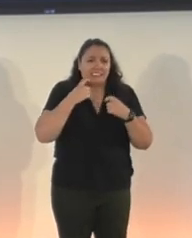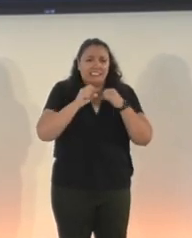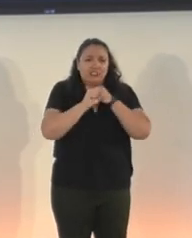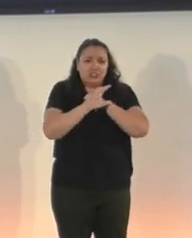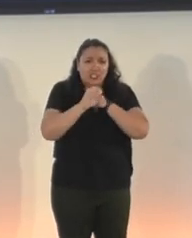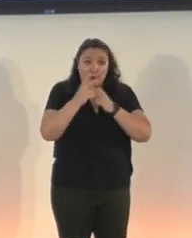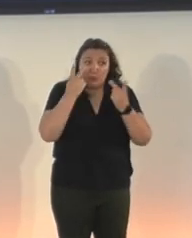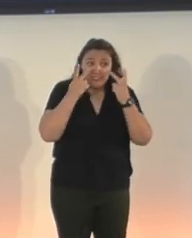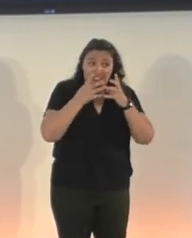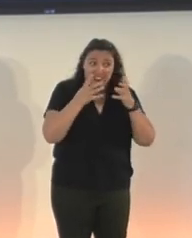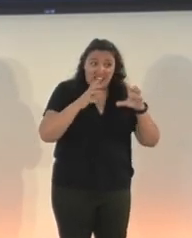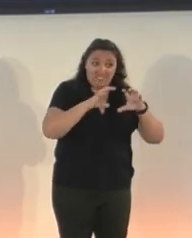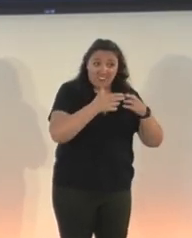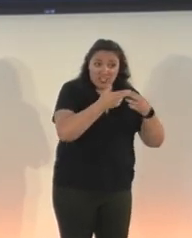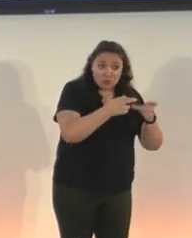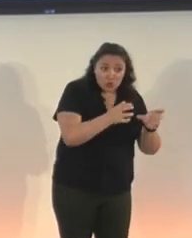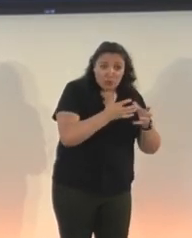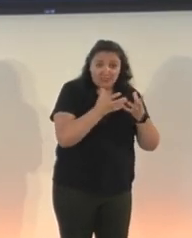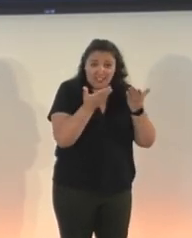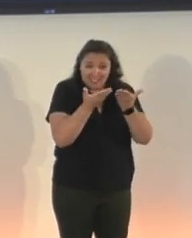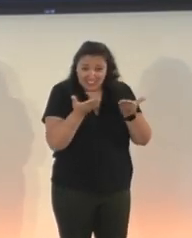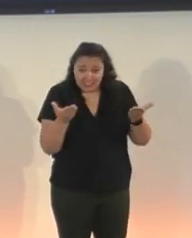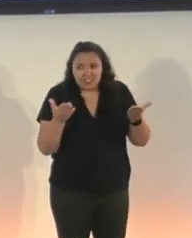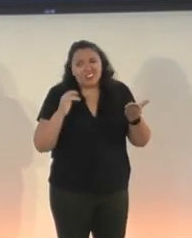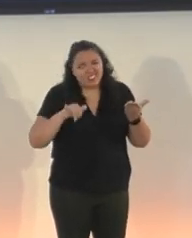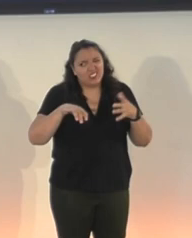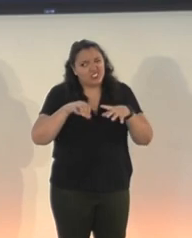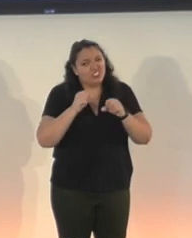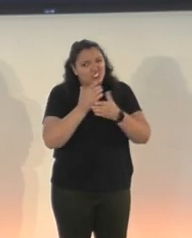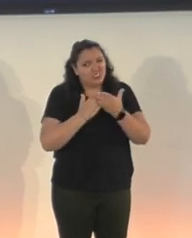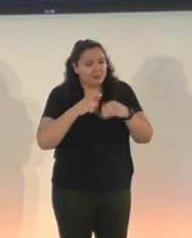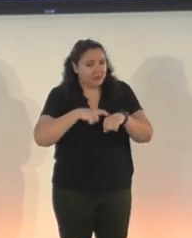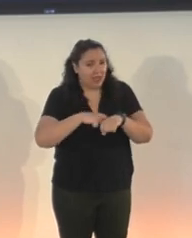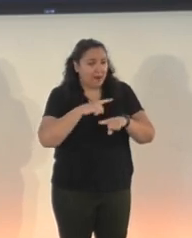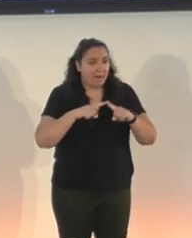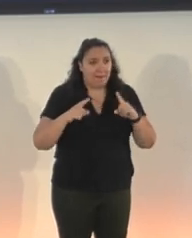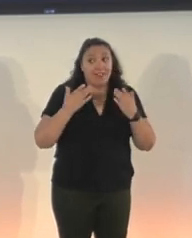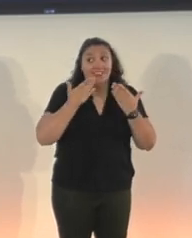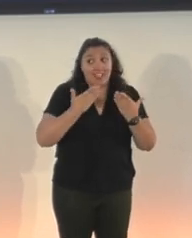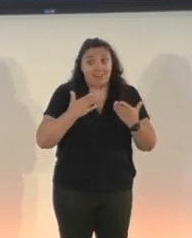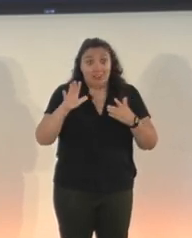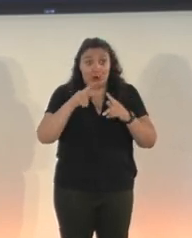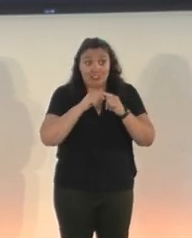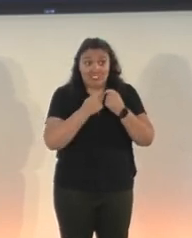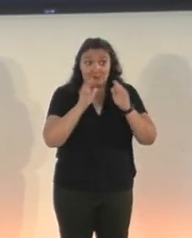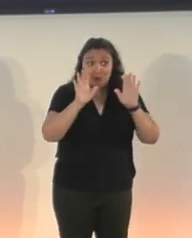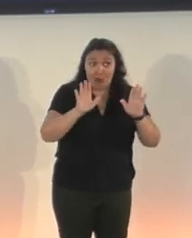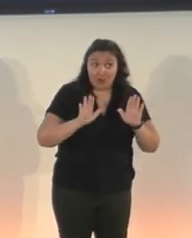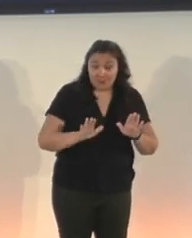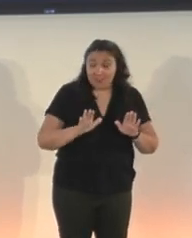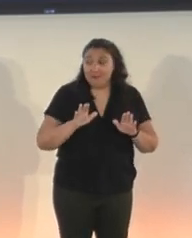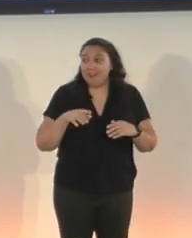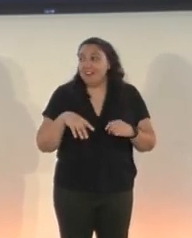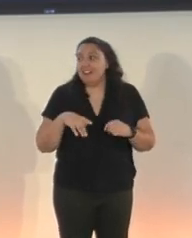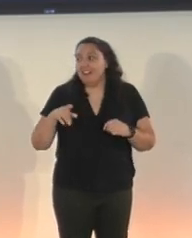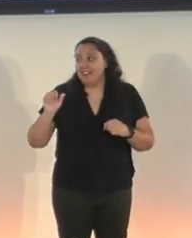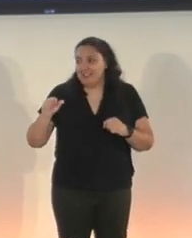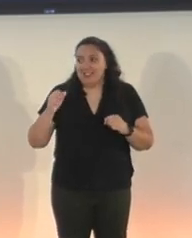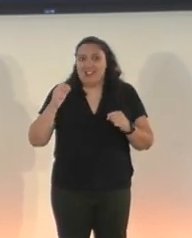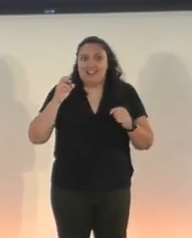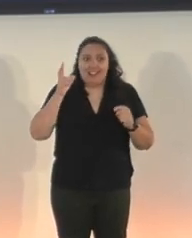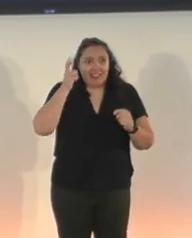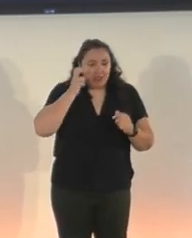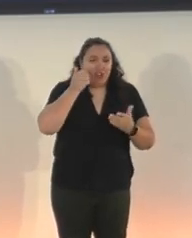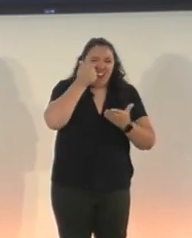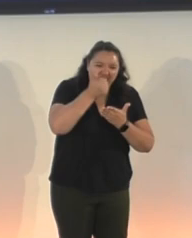classrooms, lots of objects, and that took some time. But thankfully, our team's awesome and great, and they were able to hear every description